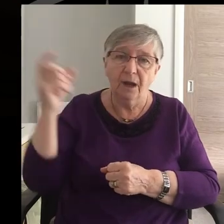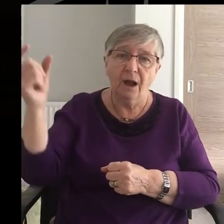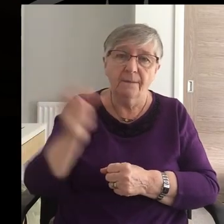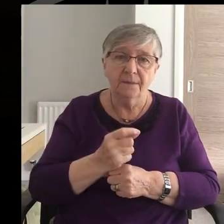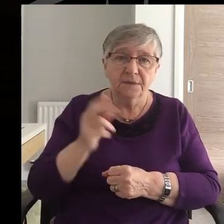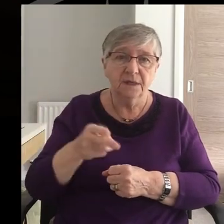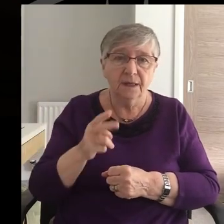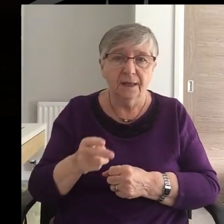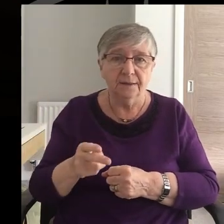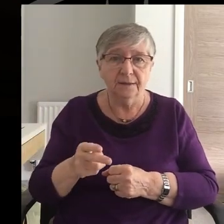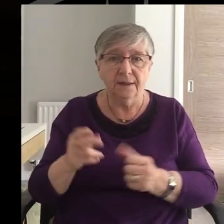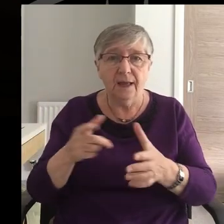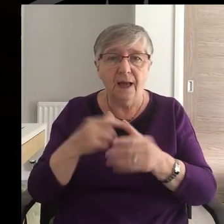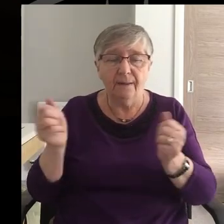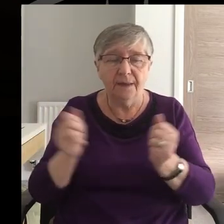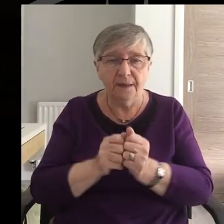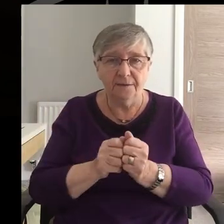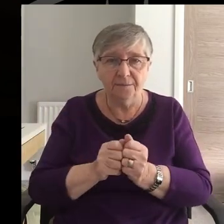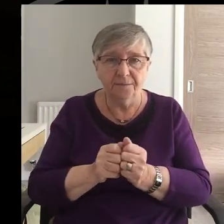Amen